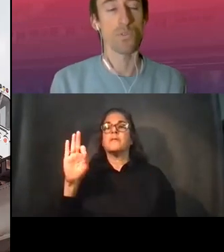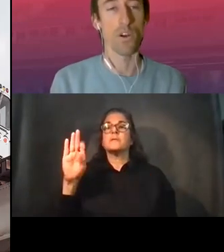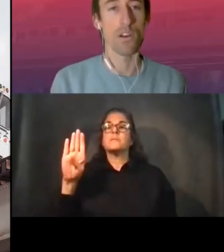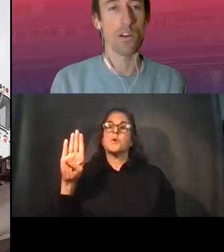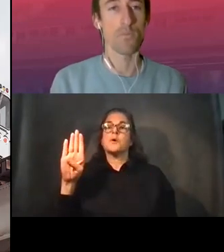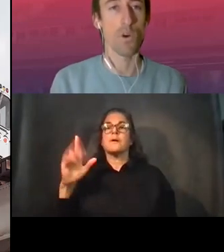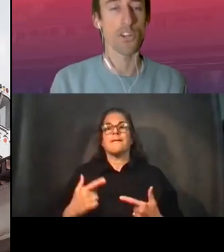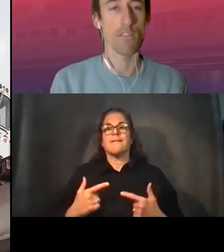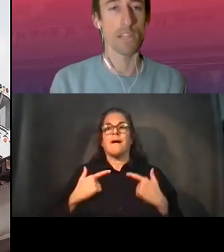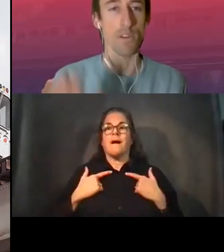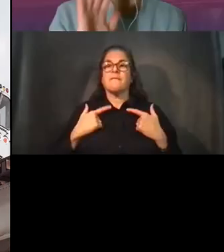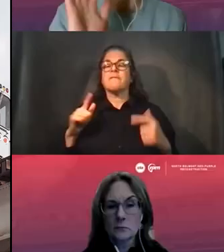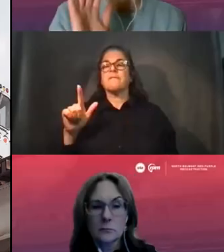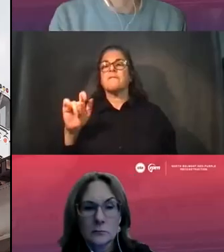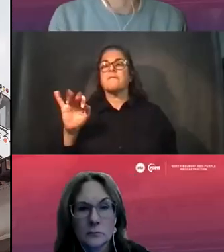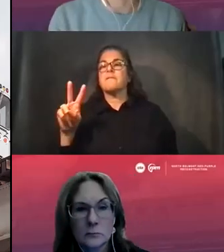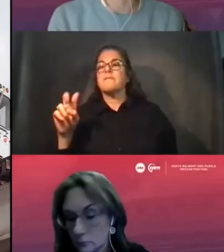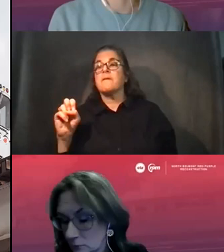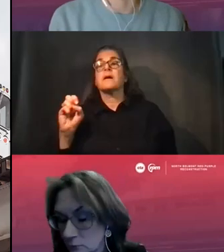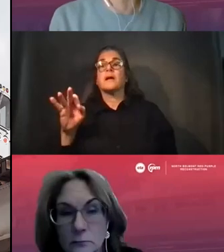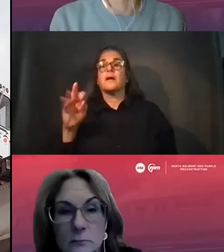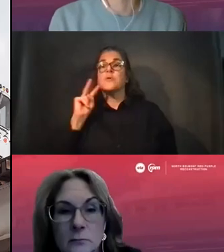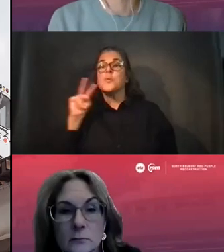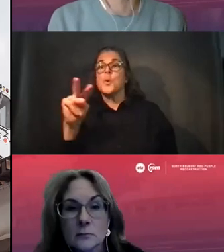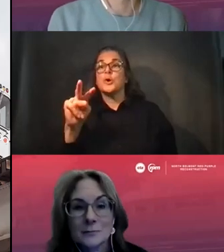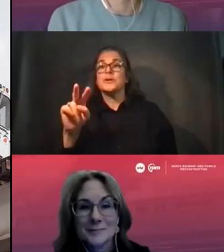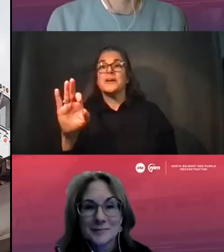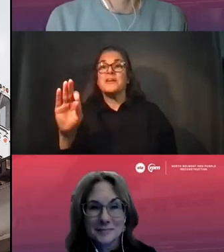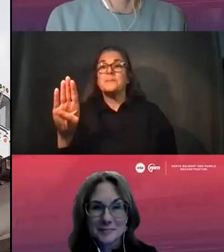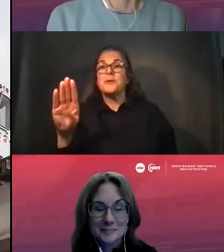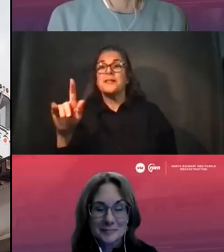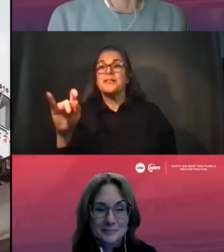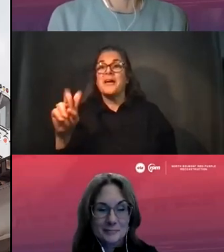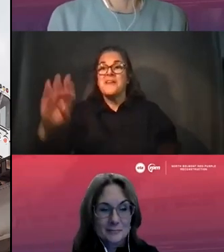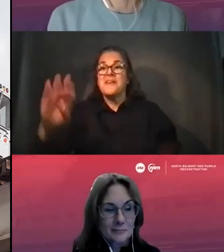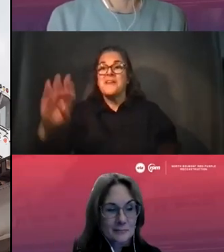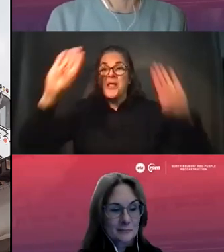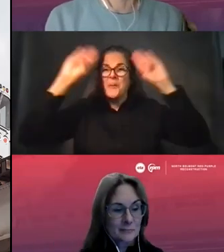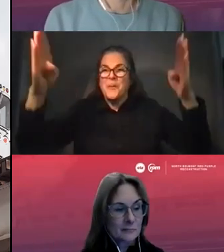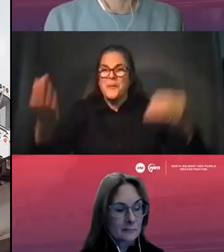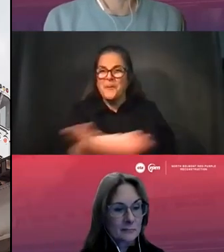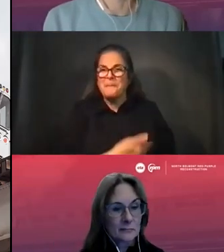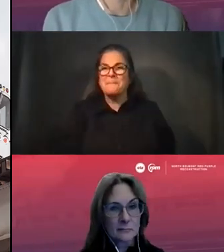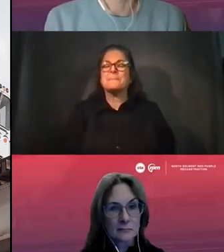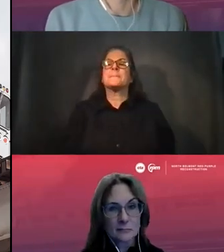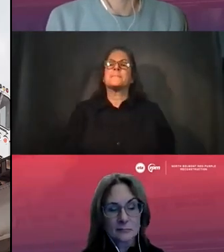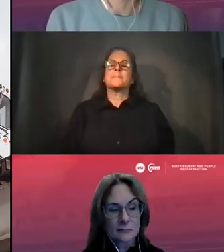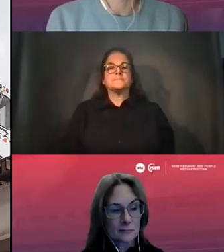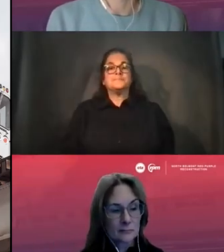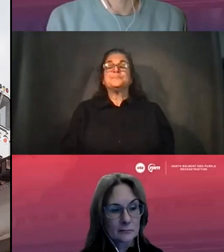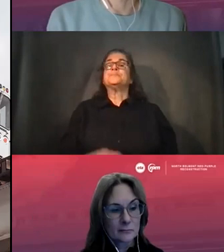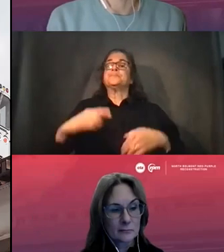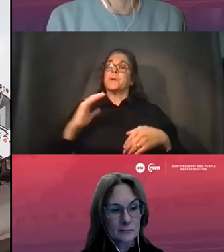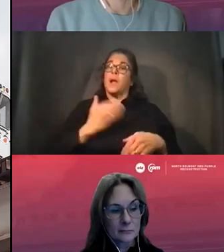those who are watching on Facebook Live, hello to you as well. So during this meeting, we're going to hear a